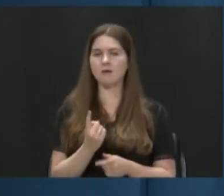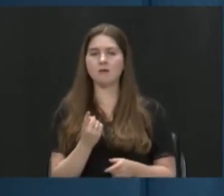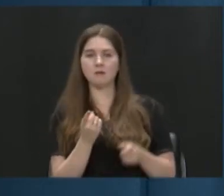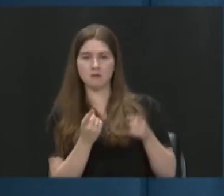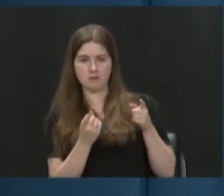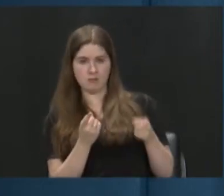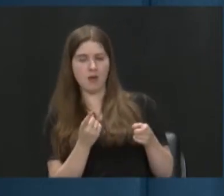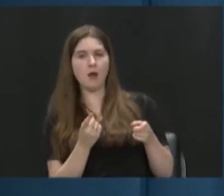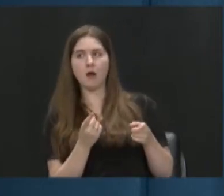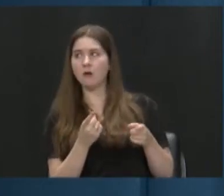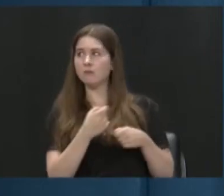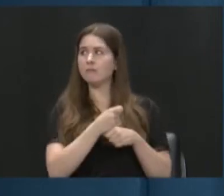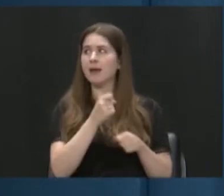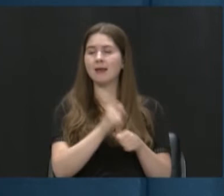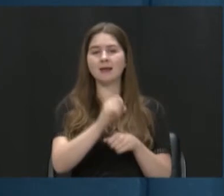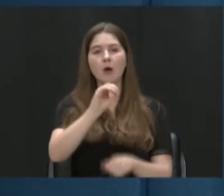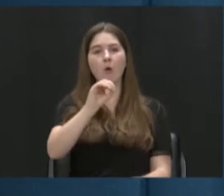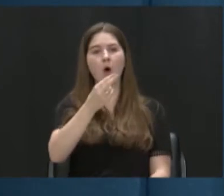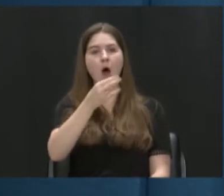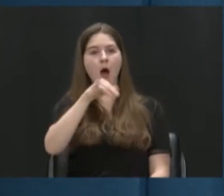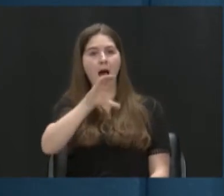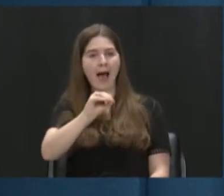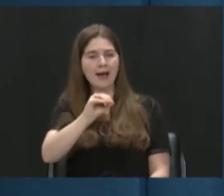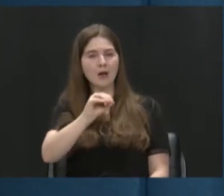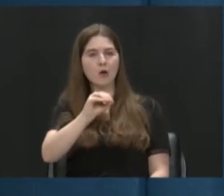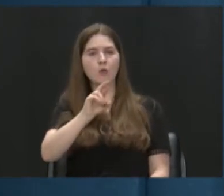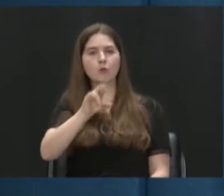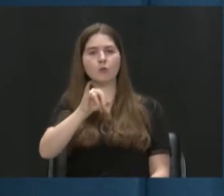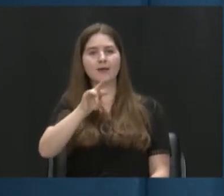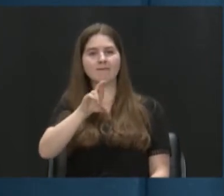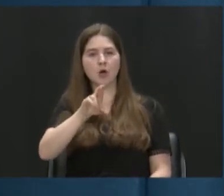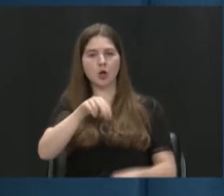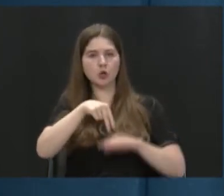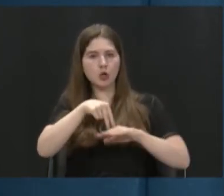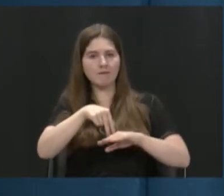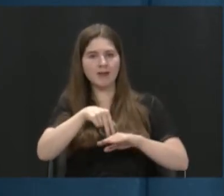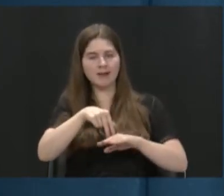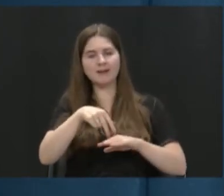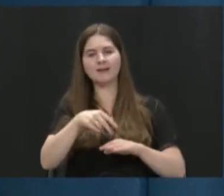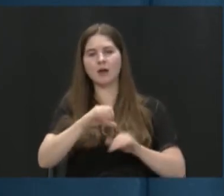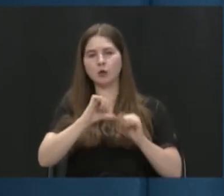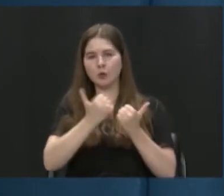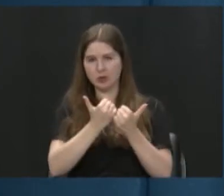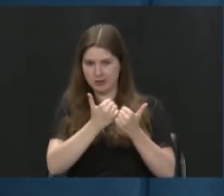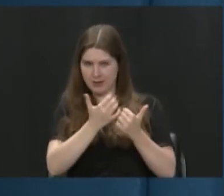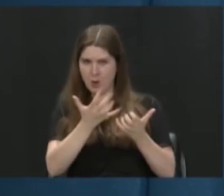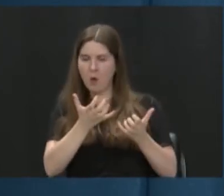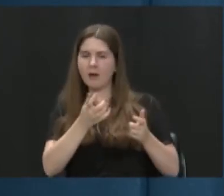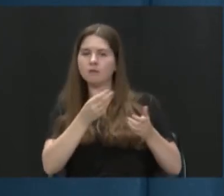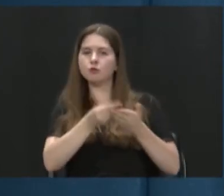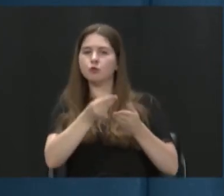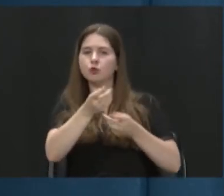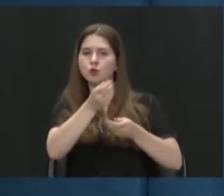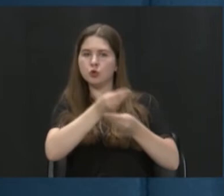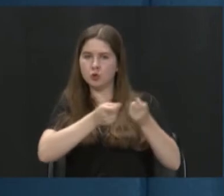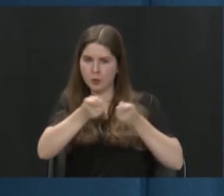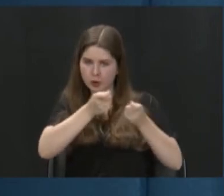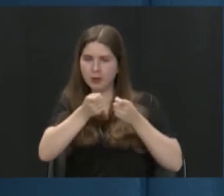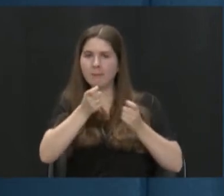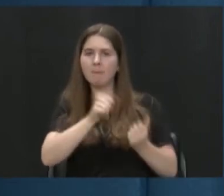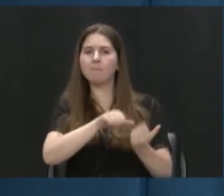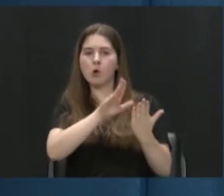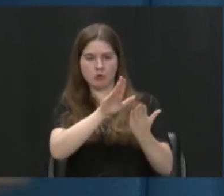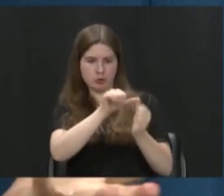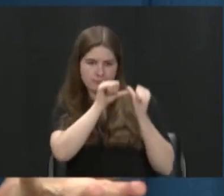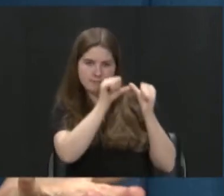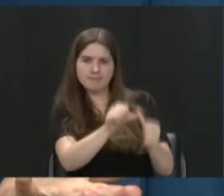Ohio River Surfing Association. And they're developing a stewardship approach to keeping the rivers